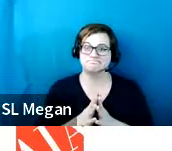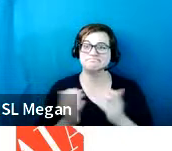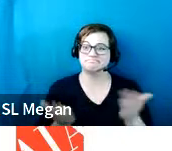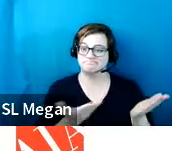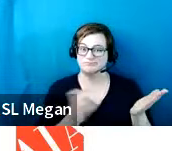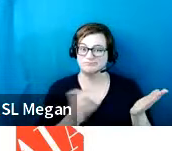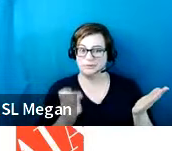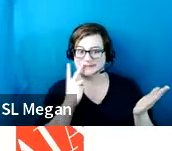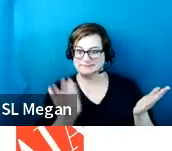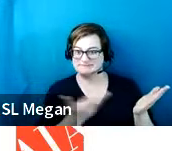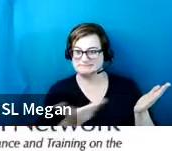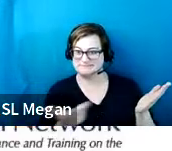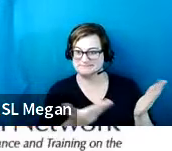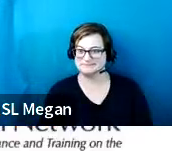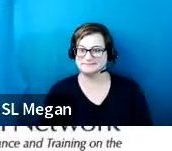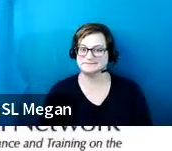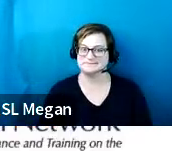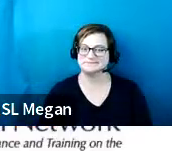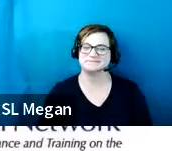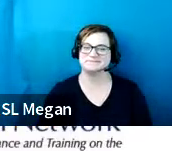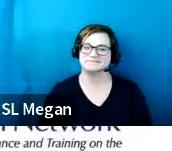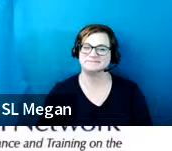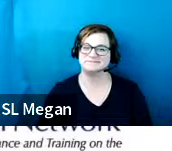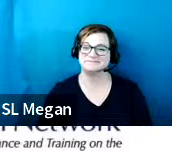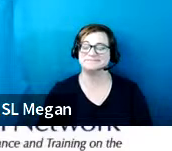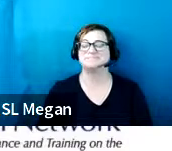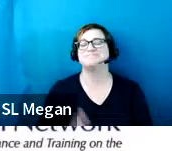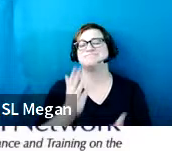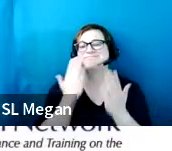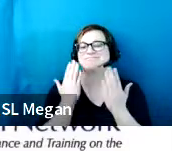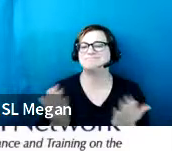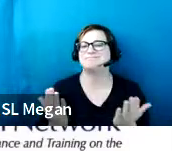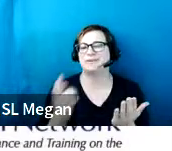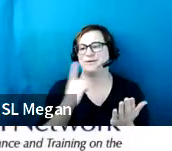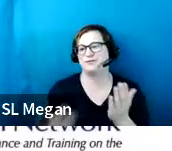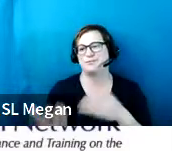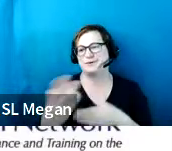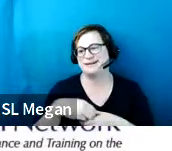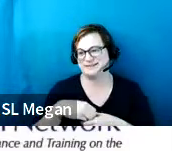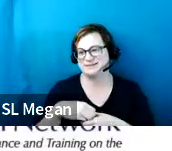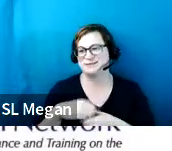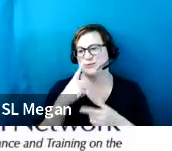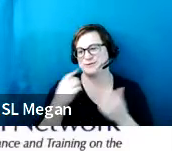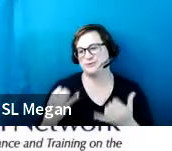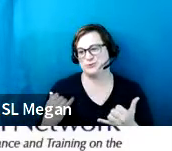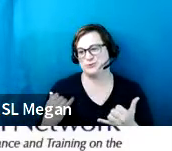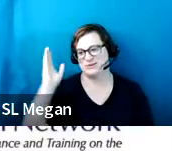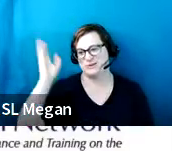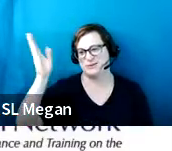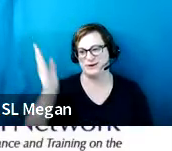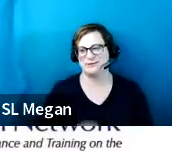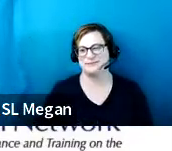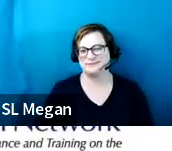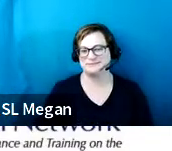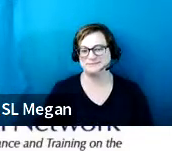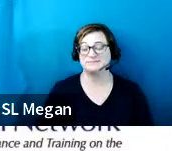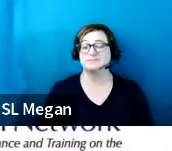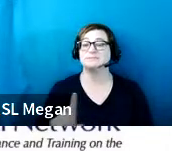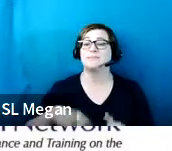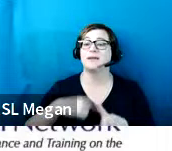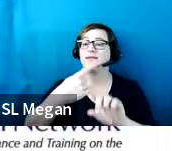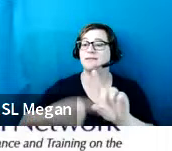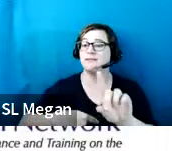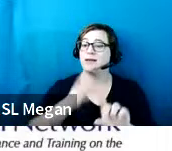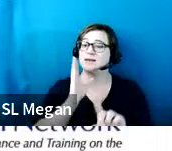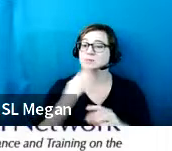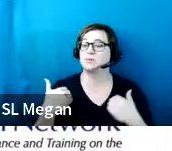here on this slide. And thank you for participating in today's webinar. Next month, we are going to